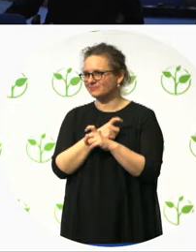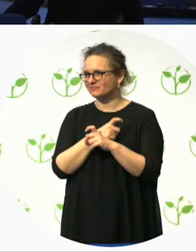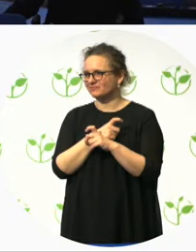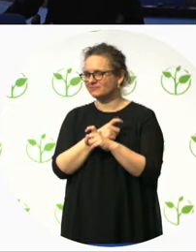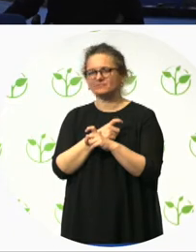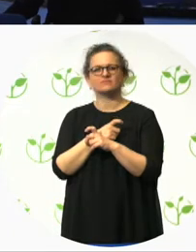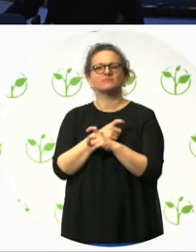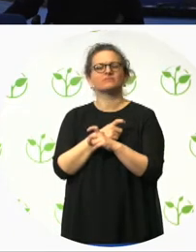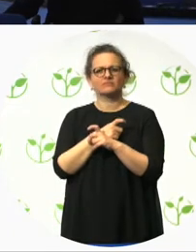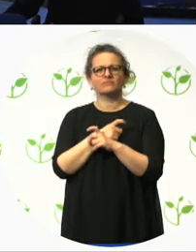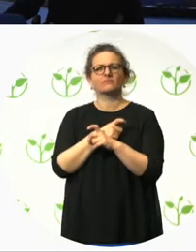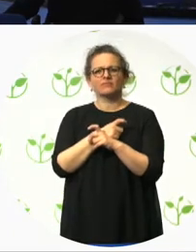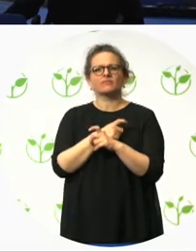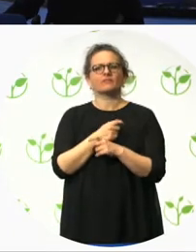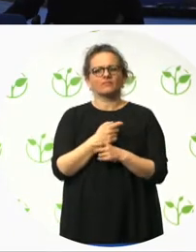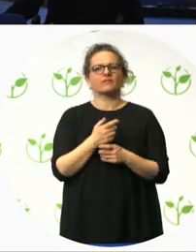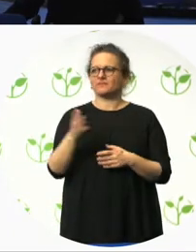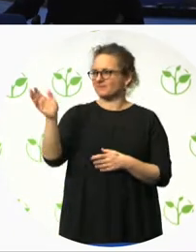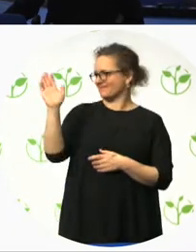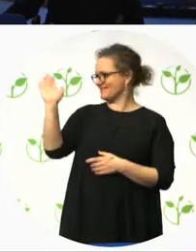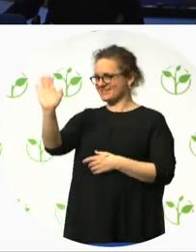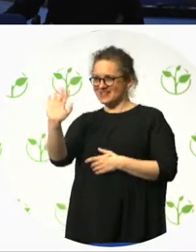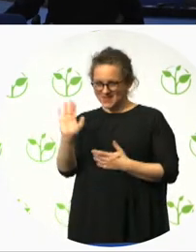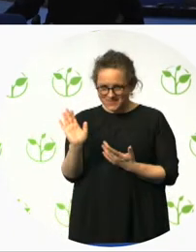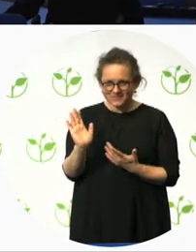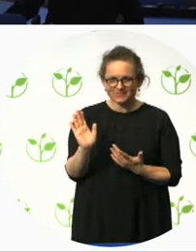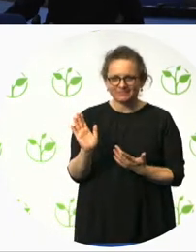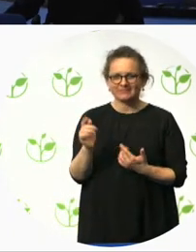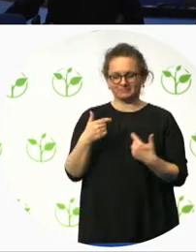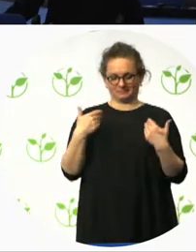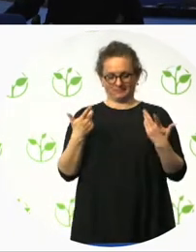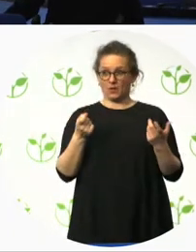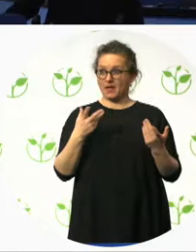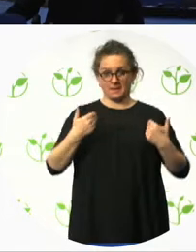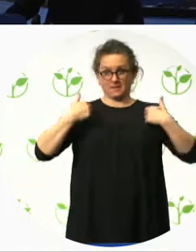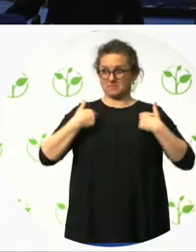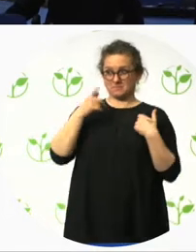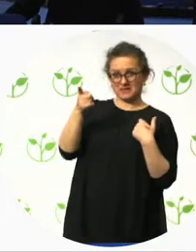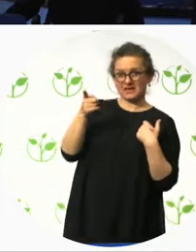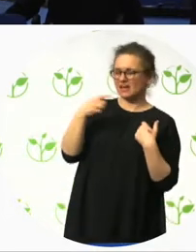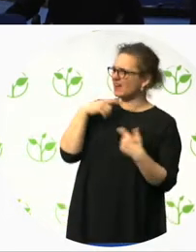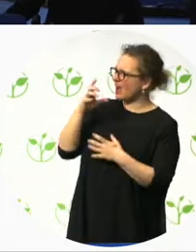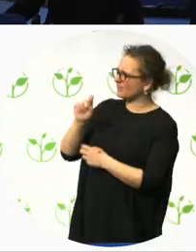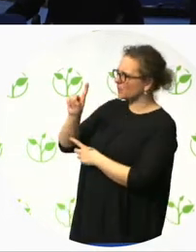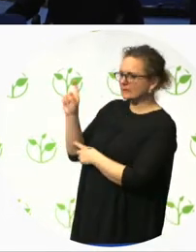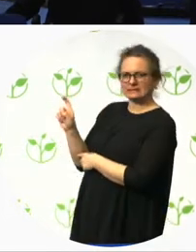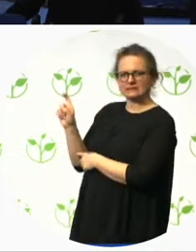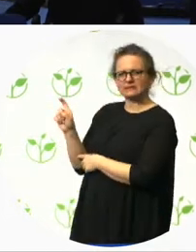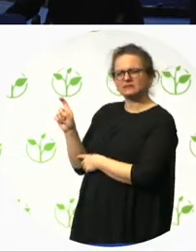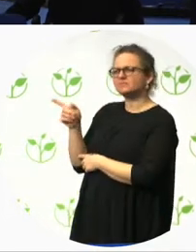Hello, my name is Martin from Austria. I have a question to the last speaker concerning